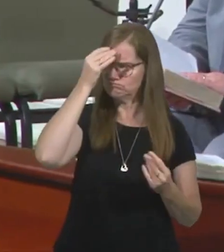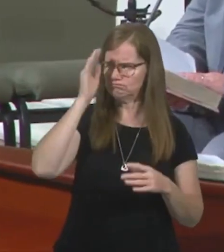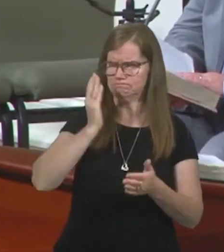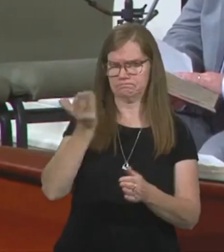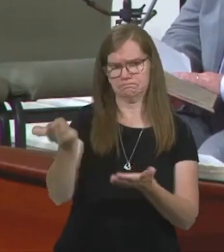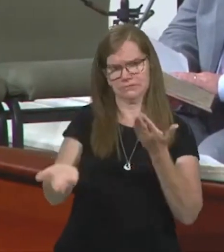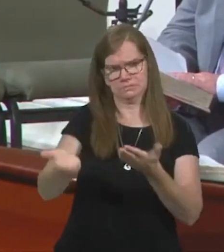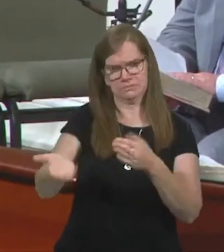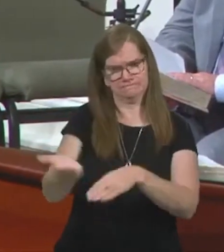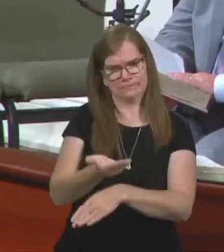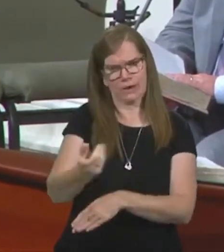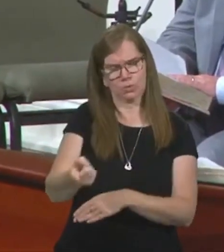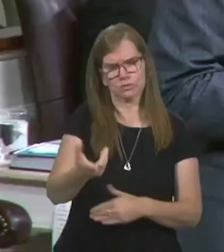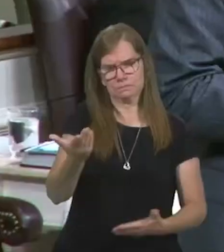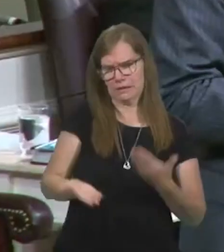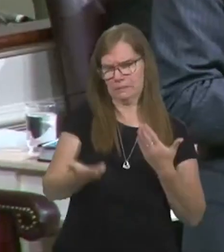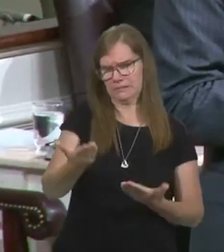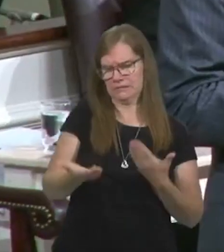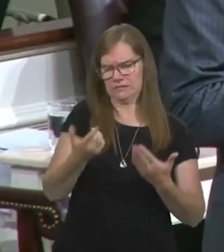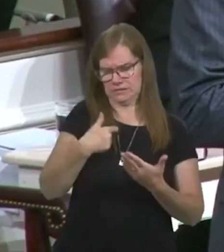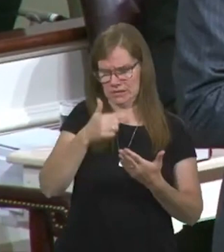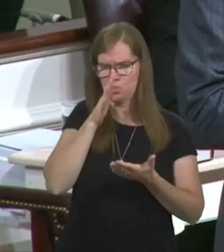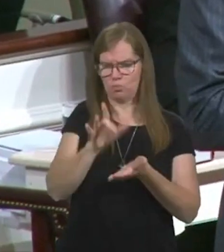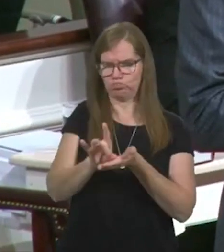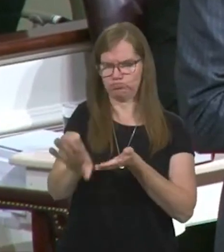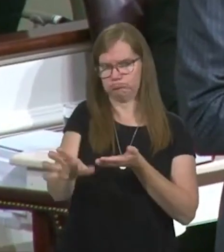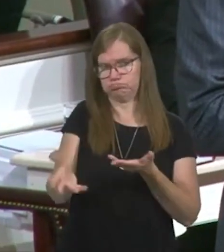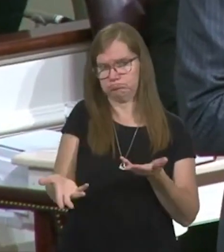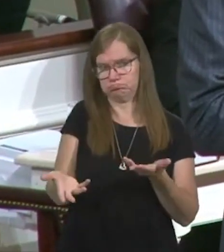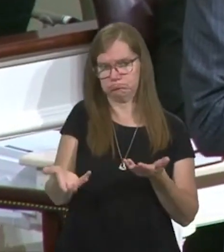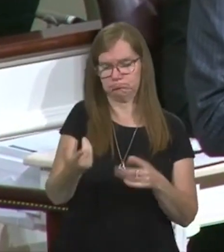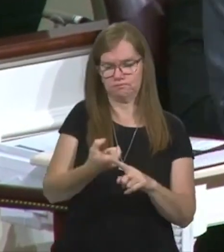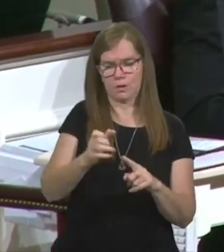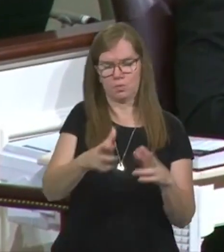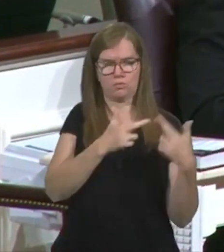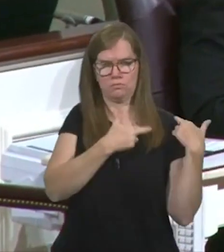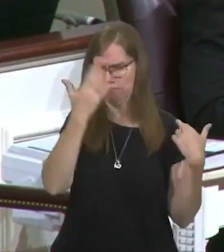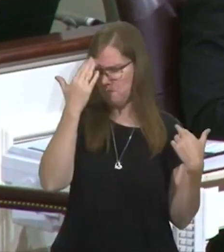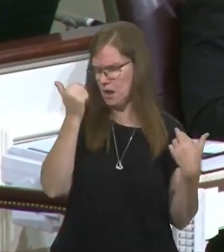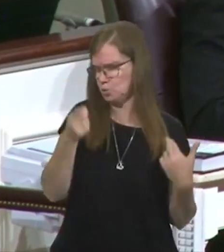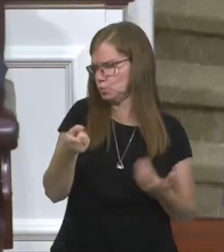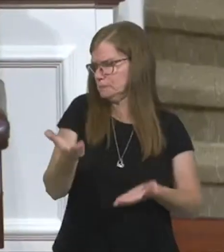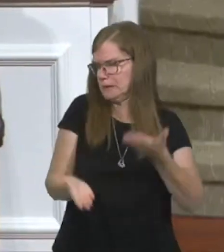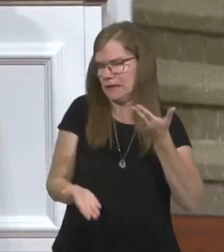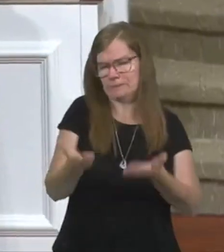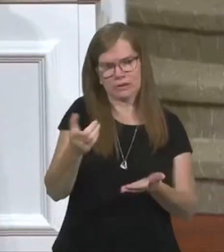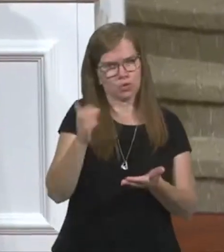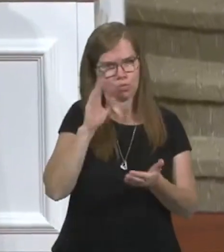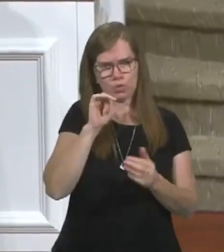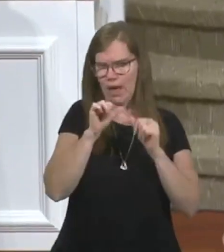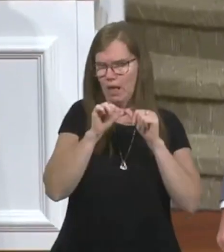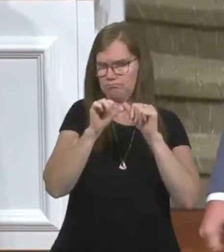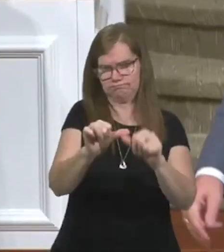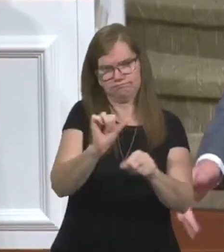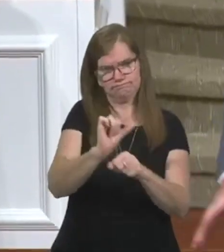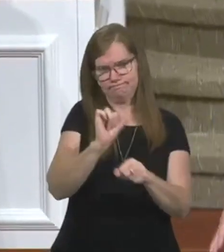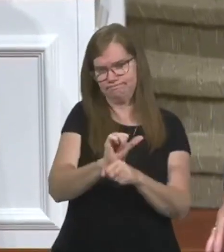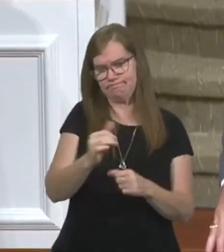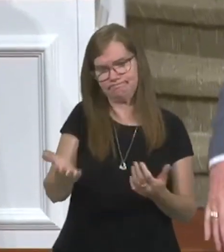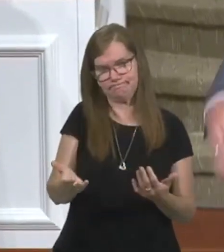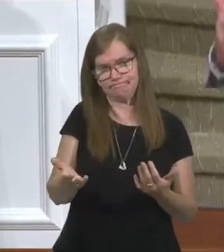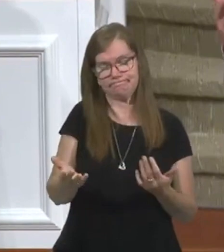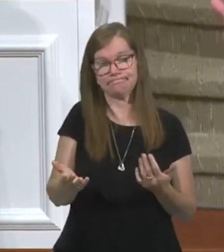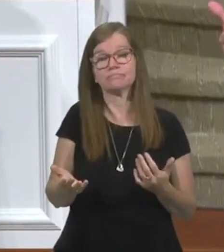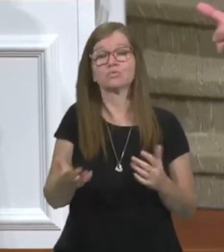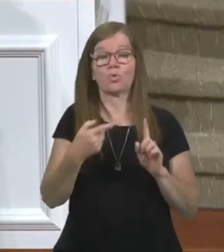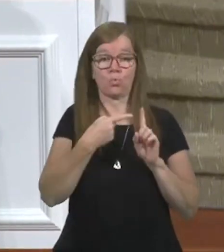firing you. I'm thinking about canning you from your responsibility. Because you may no longer be my steward. So now